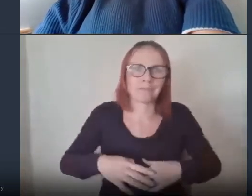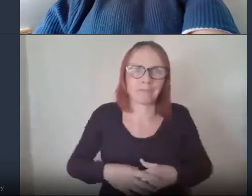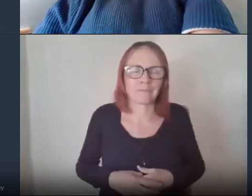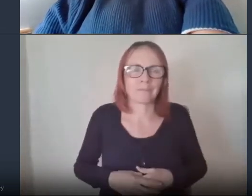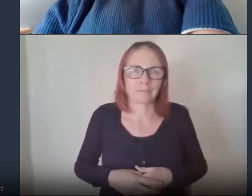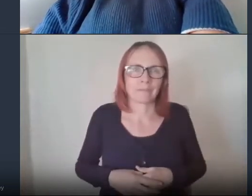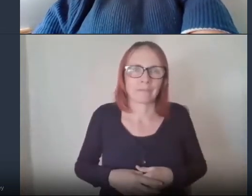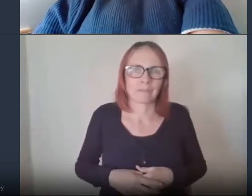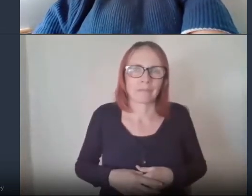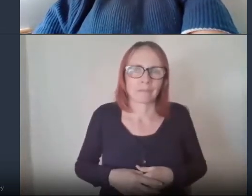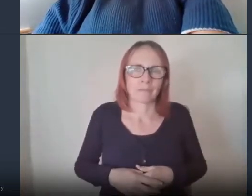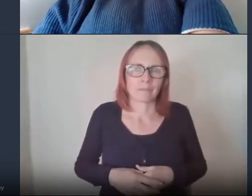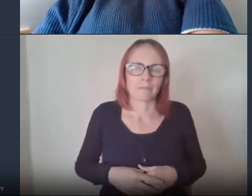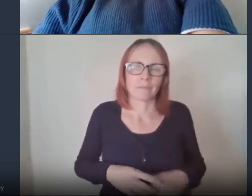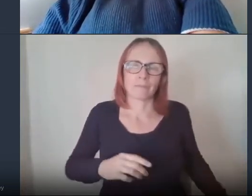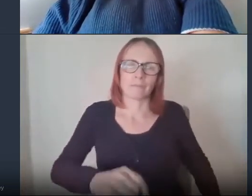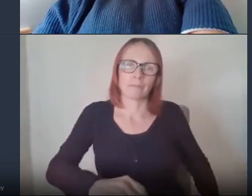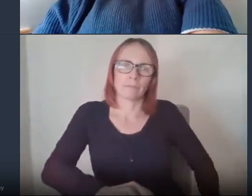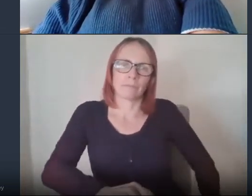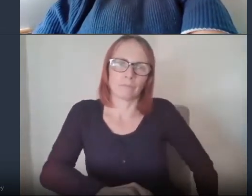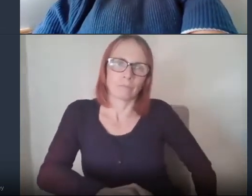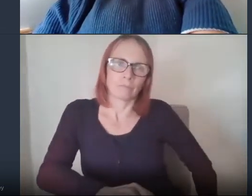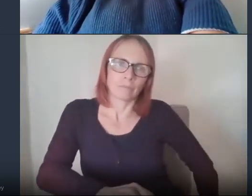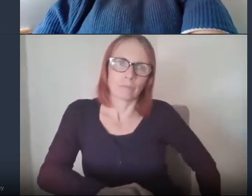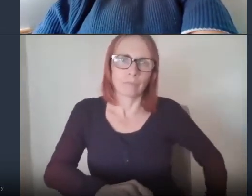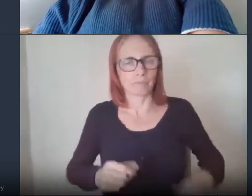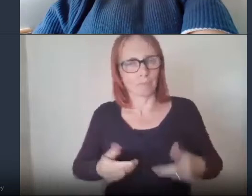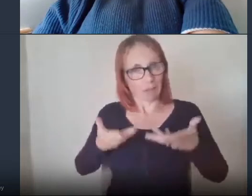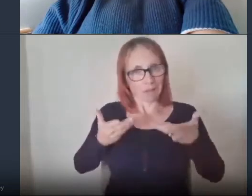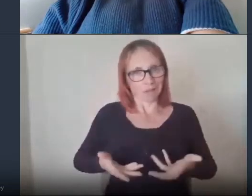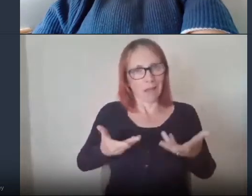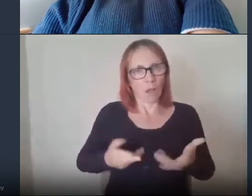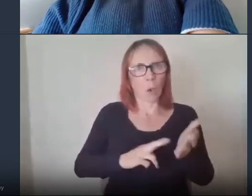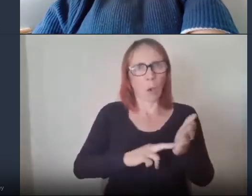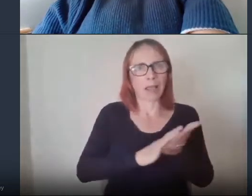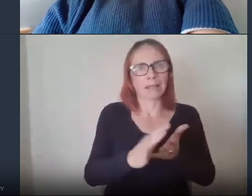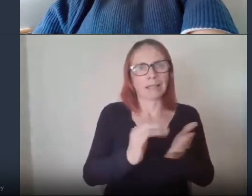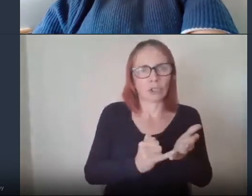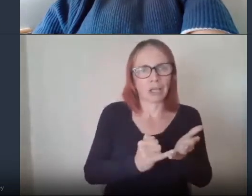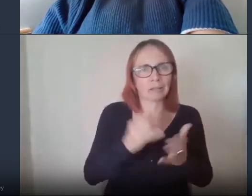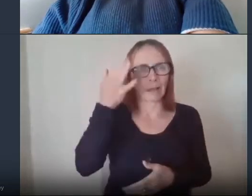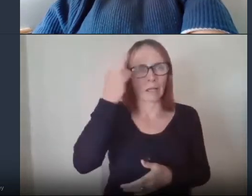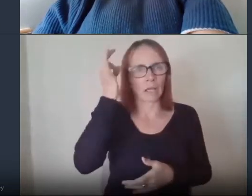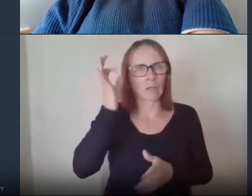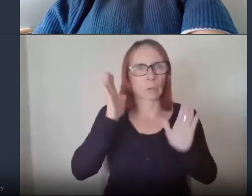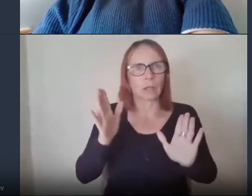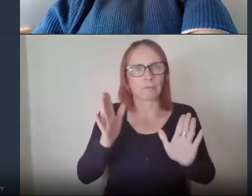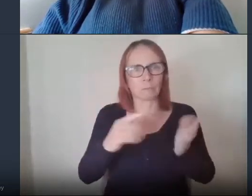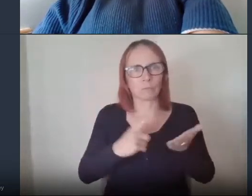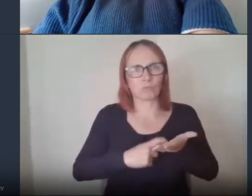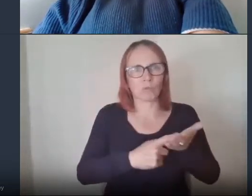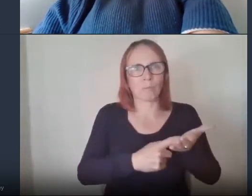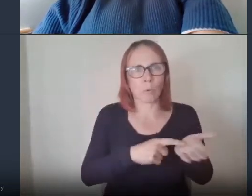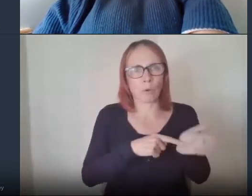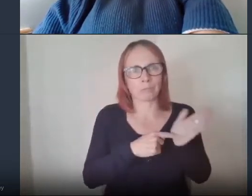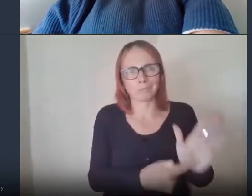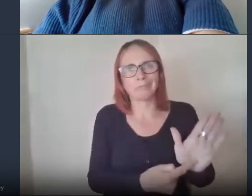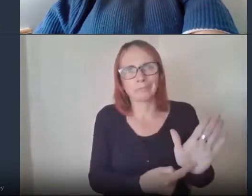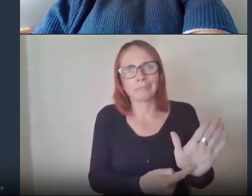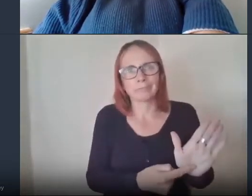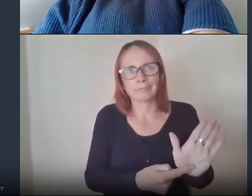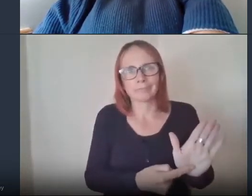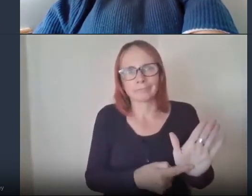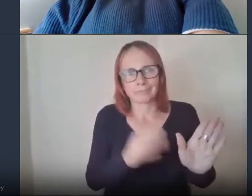so what they're asked to do now is is report on that and i i think that should be